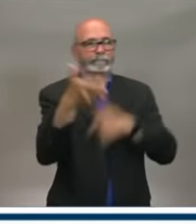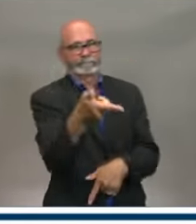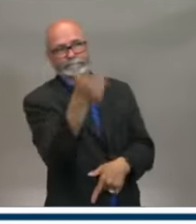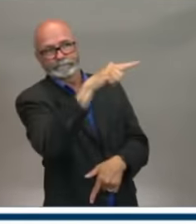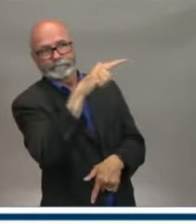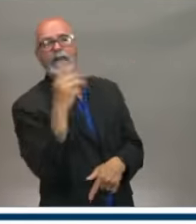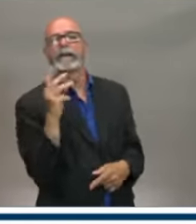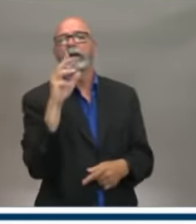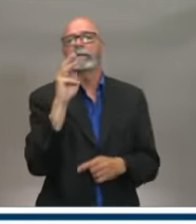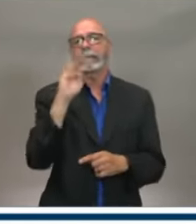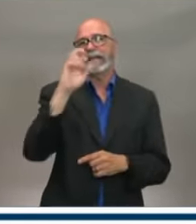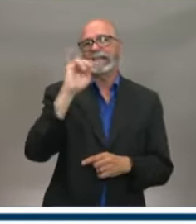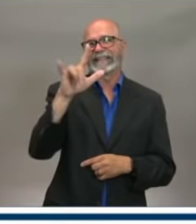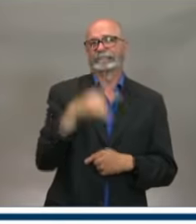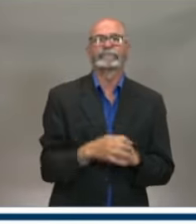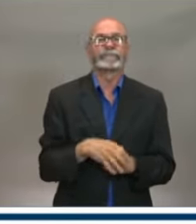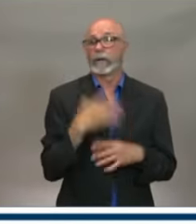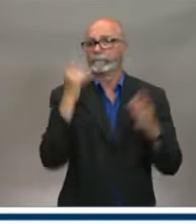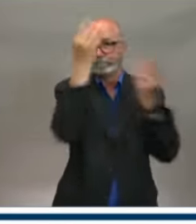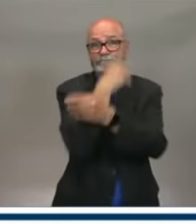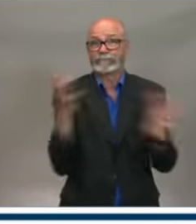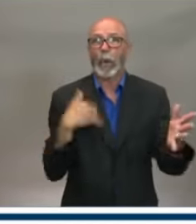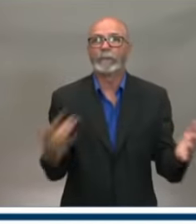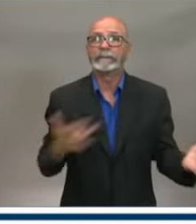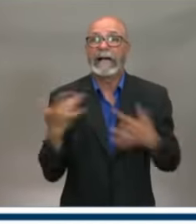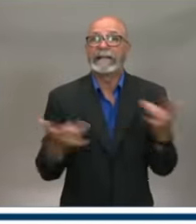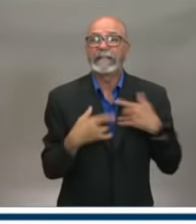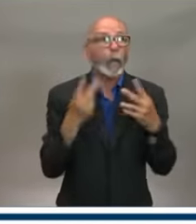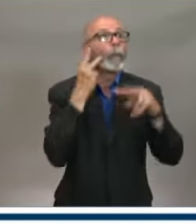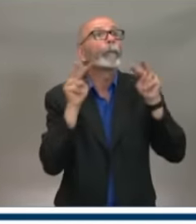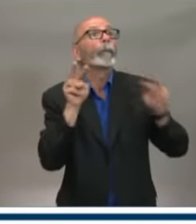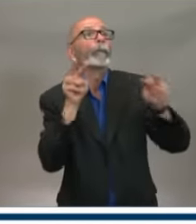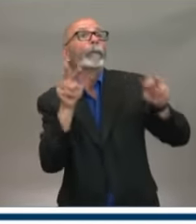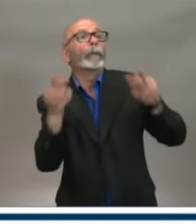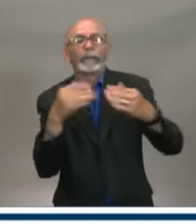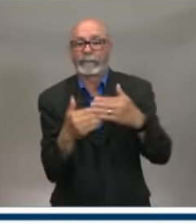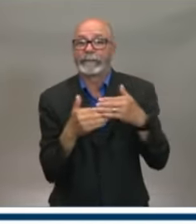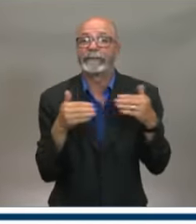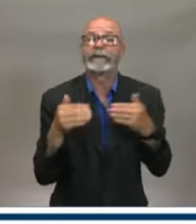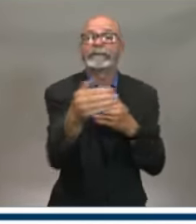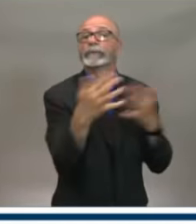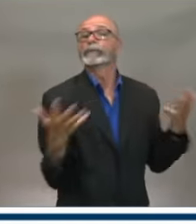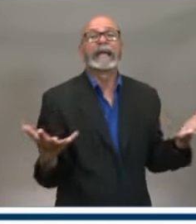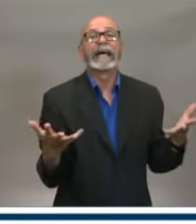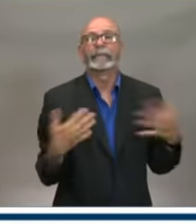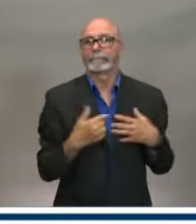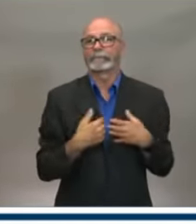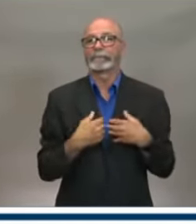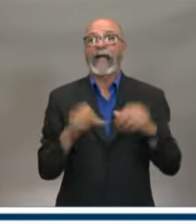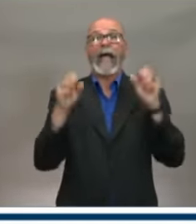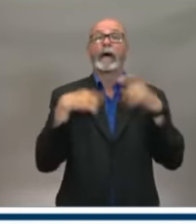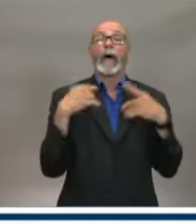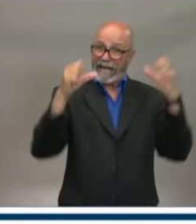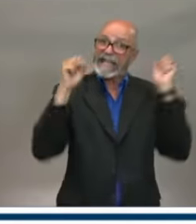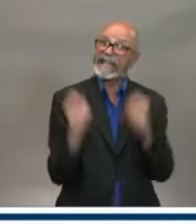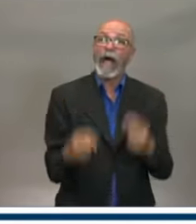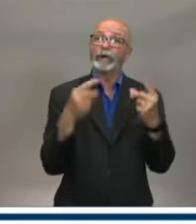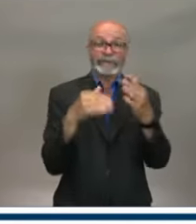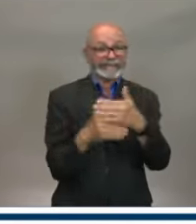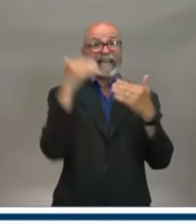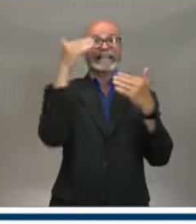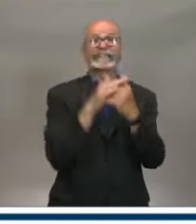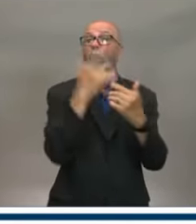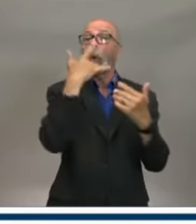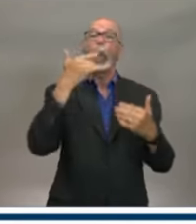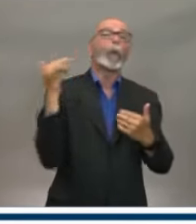excited to talk to you about next steps. These steps are only made possible because of your hard work. And I want to thank all Nova Scotians